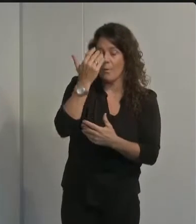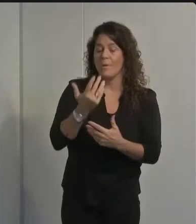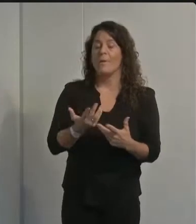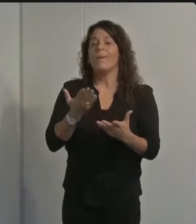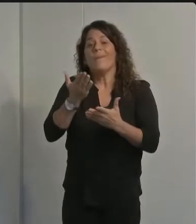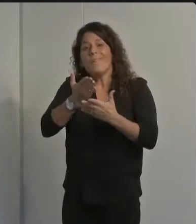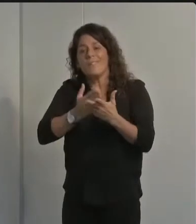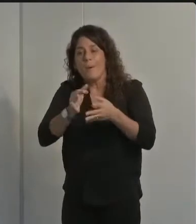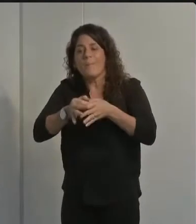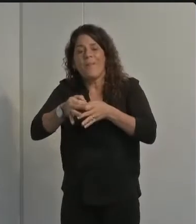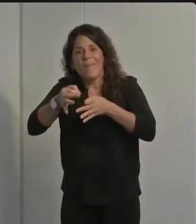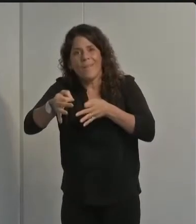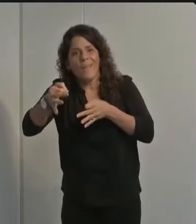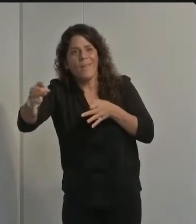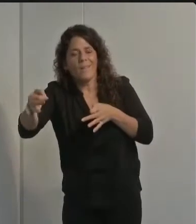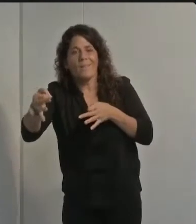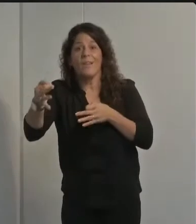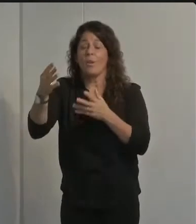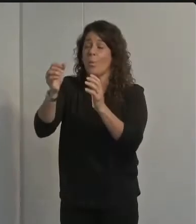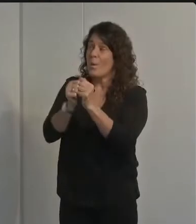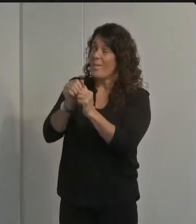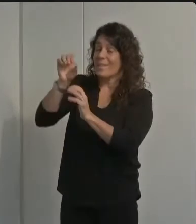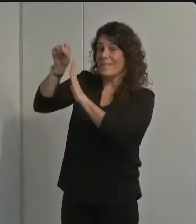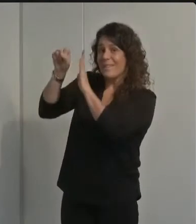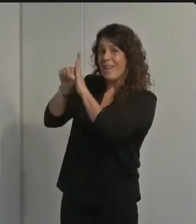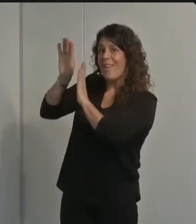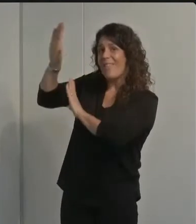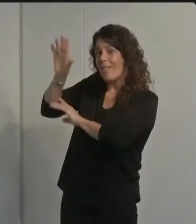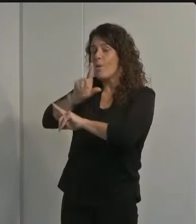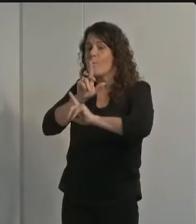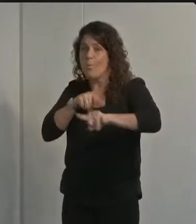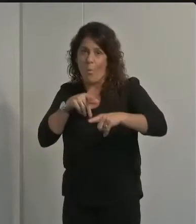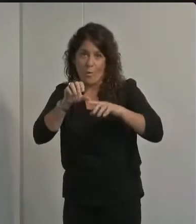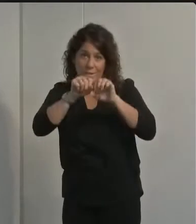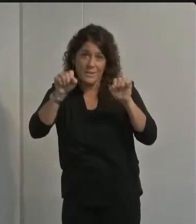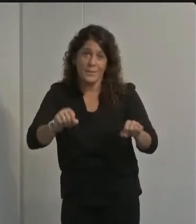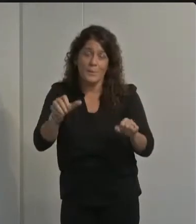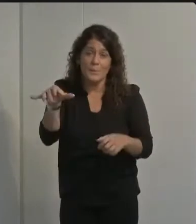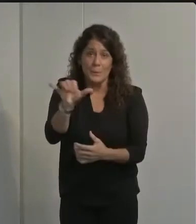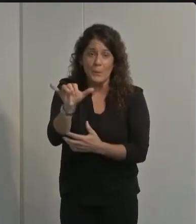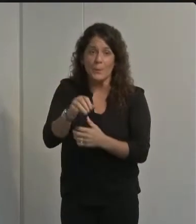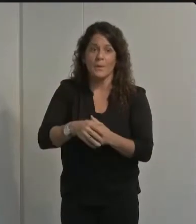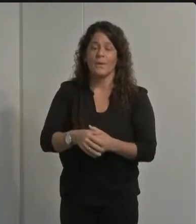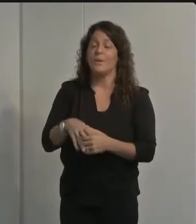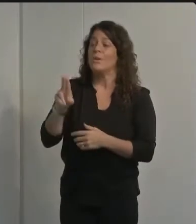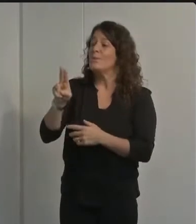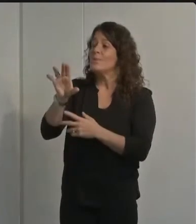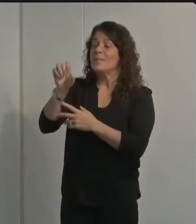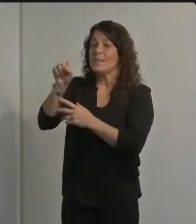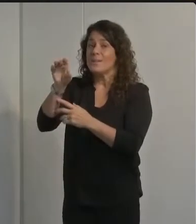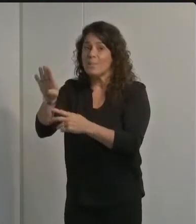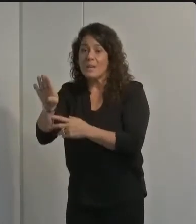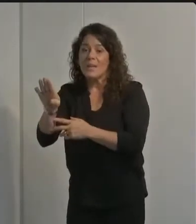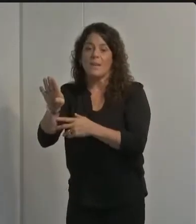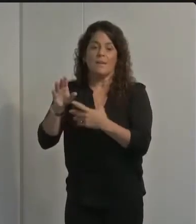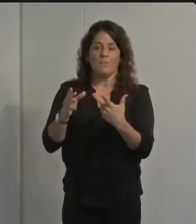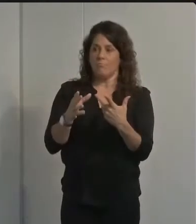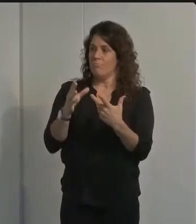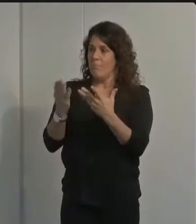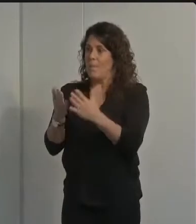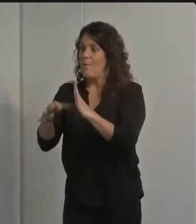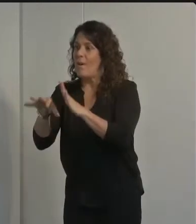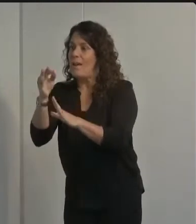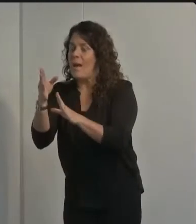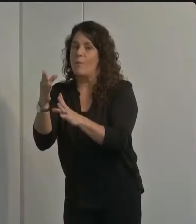cases being received through the state's reporting system if a provider other than ucsb orders a test the public health department might actually find out first before